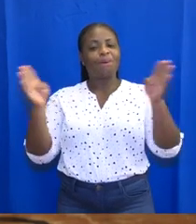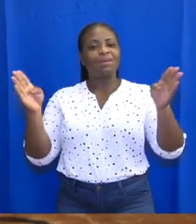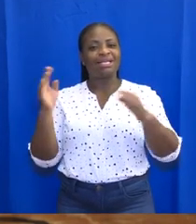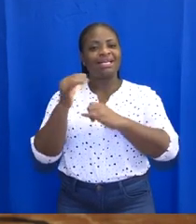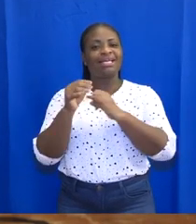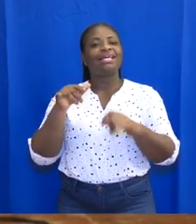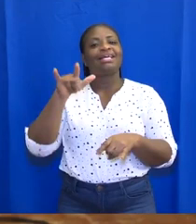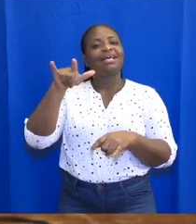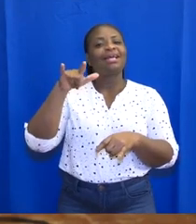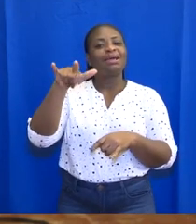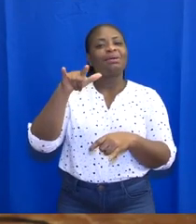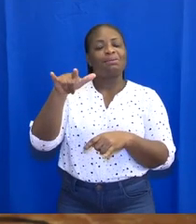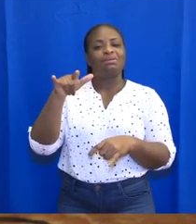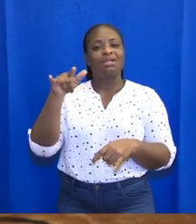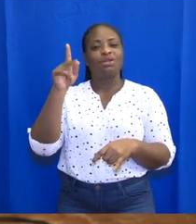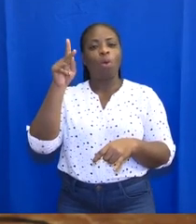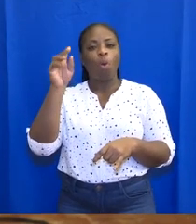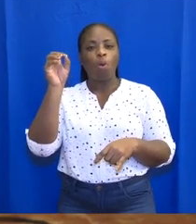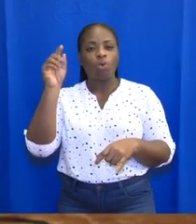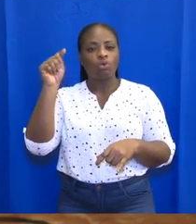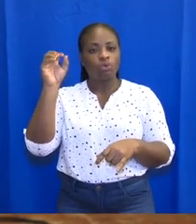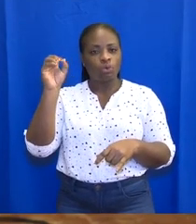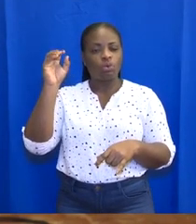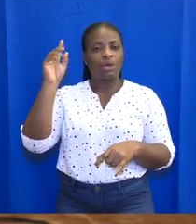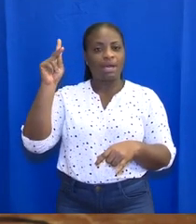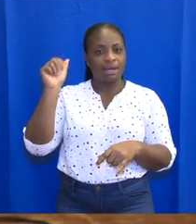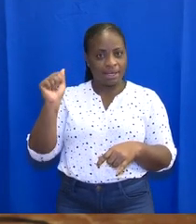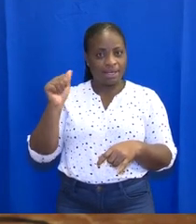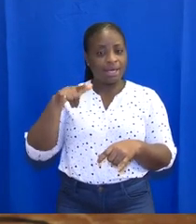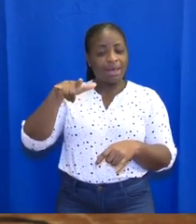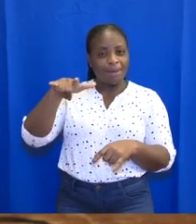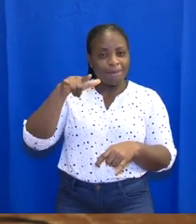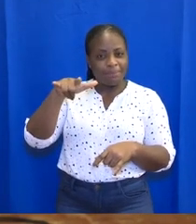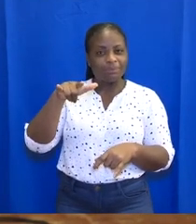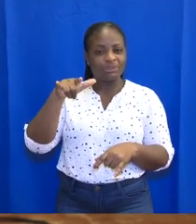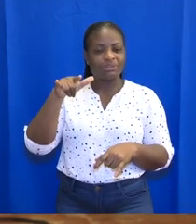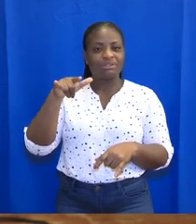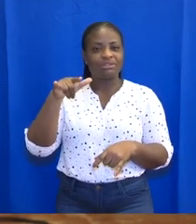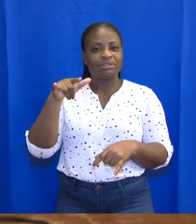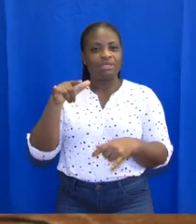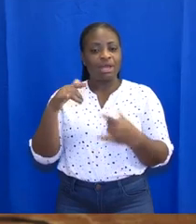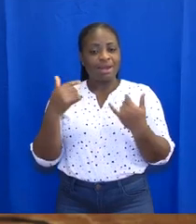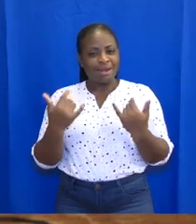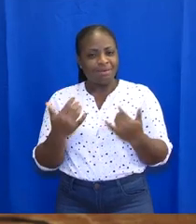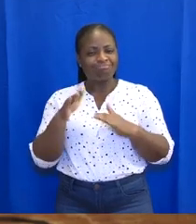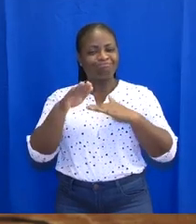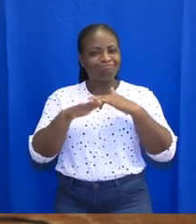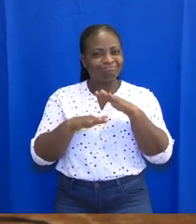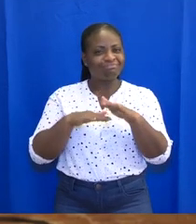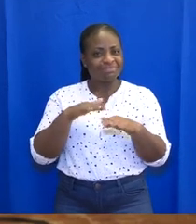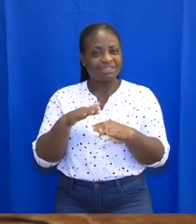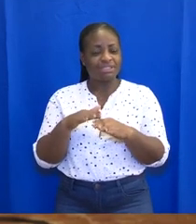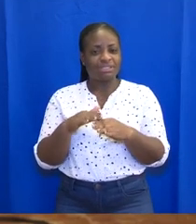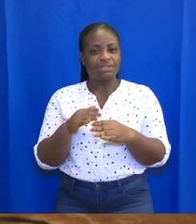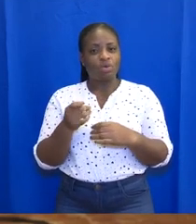international airport, Kutuka International Airport, signaling our gradual reintegration with the